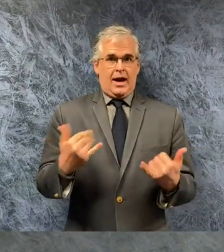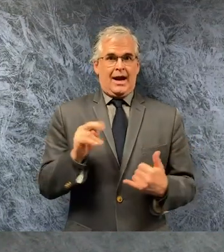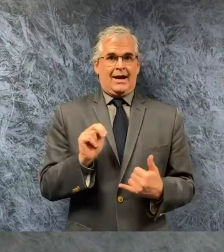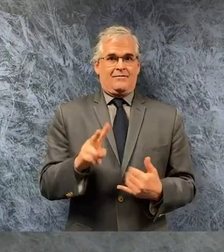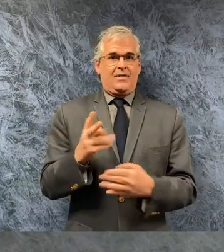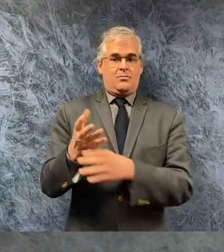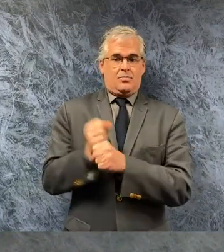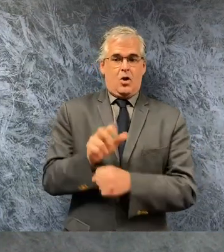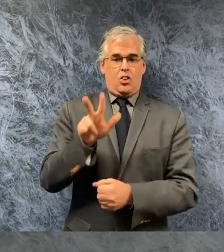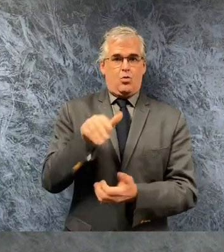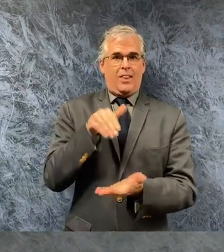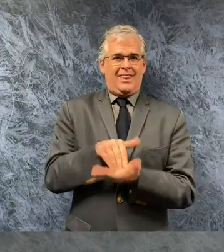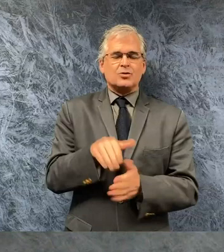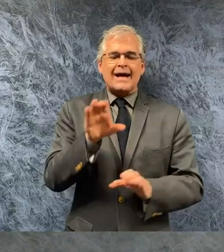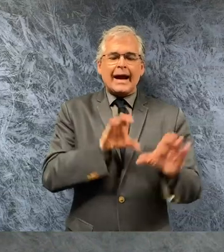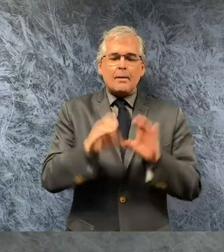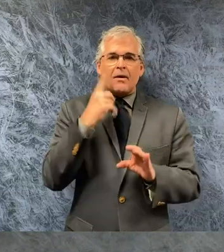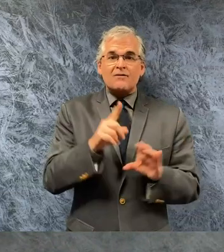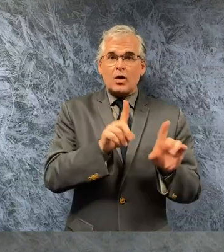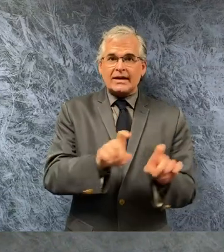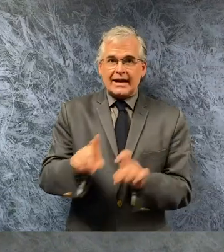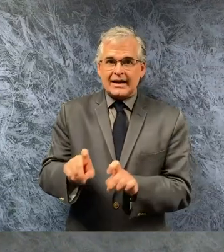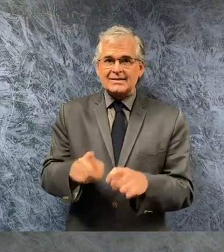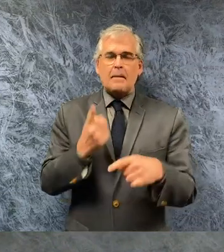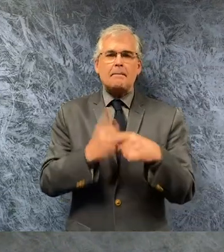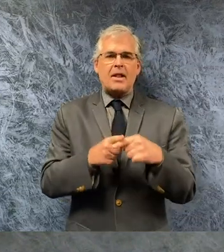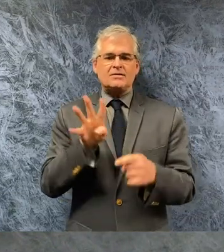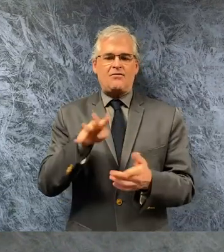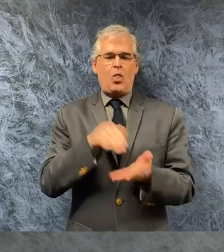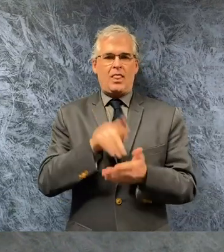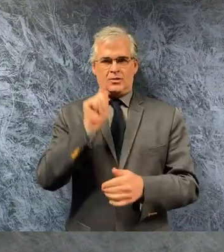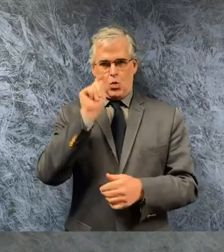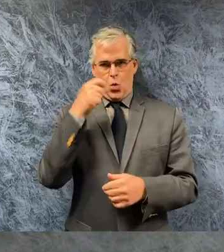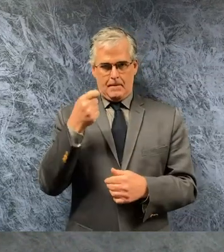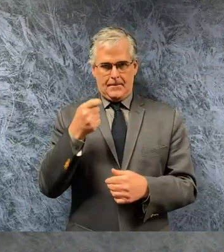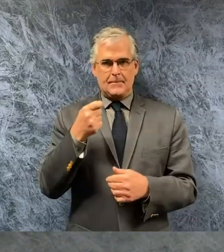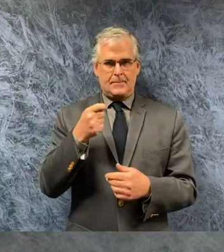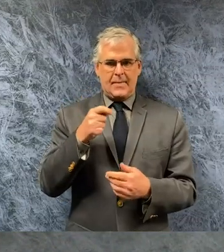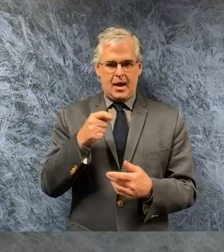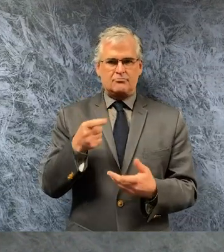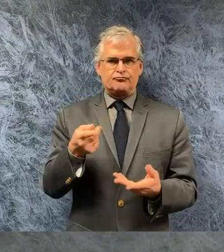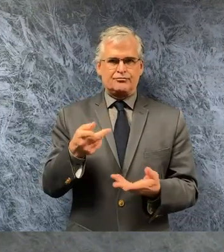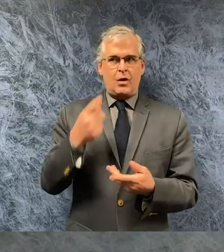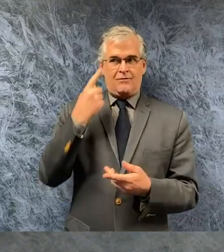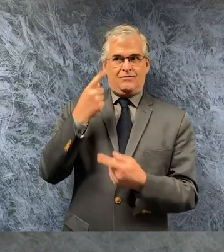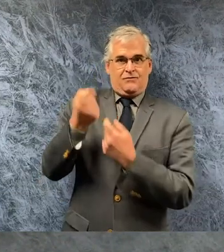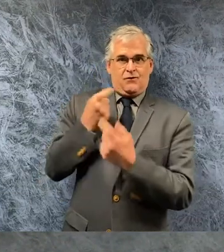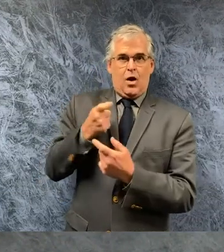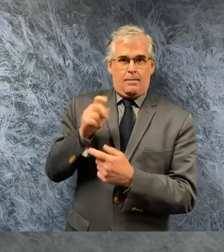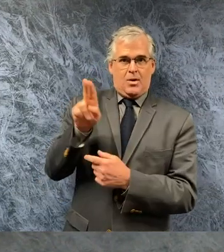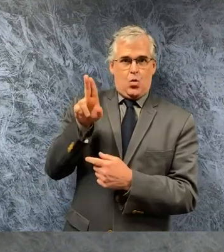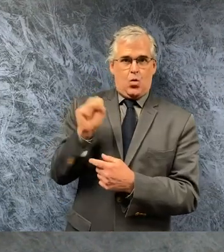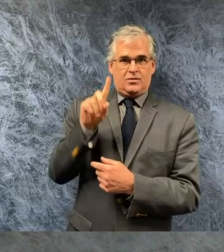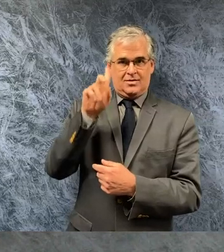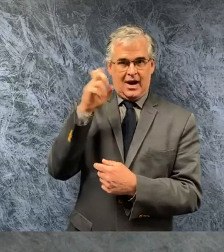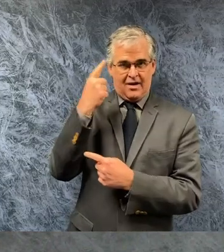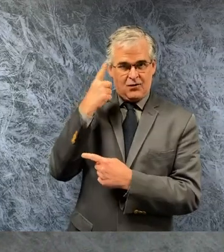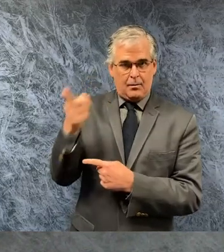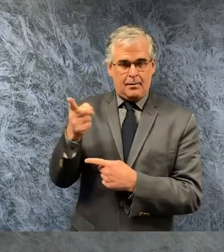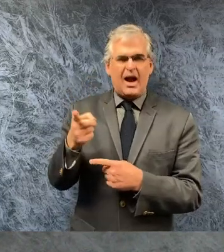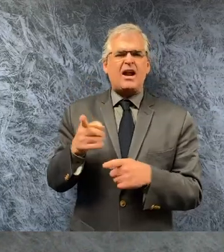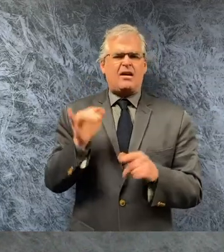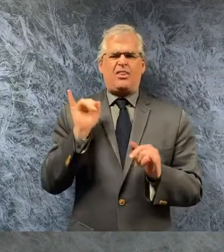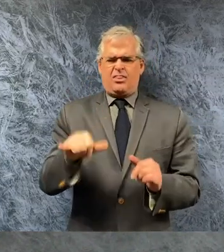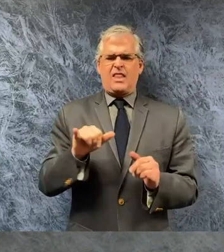reagents for testing and 4 000 test swabs from the federal government these issues these numbers have not changed since we reported